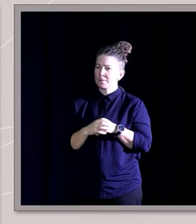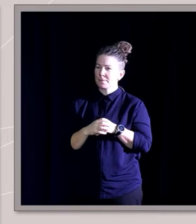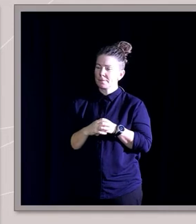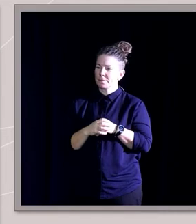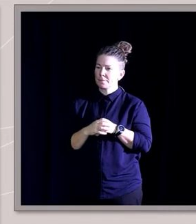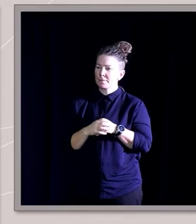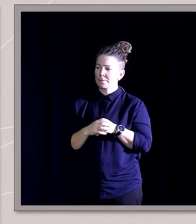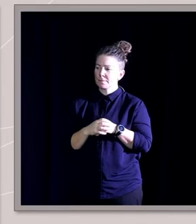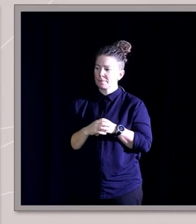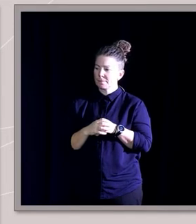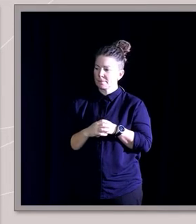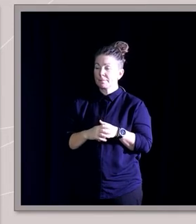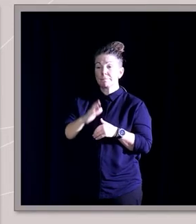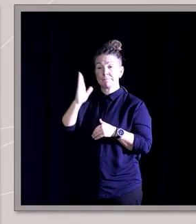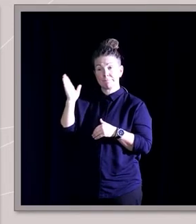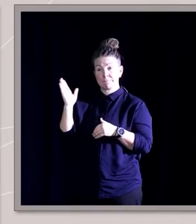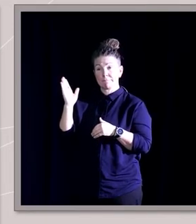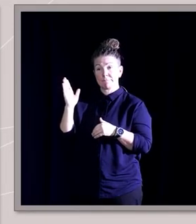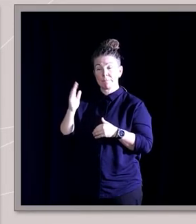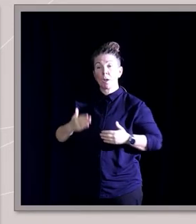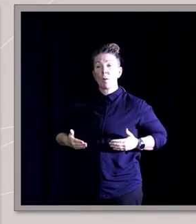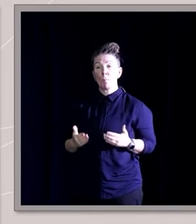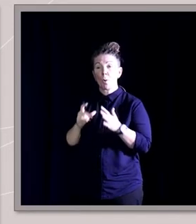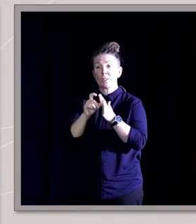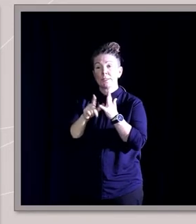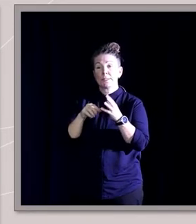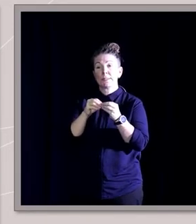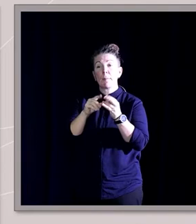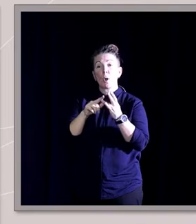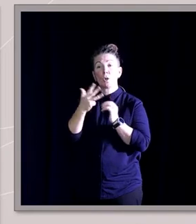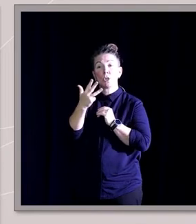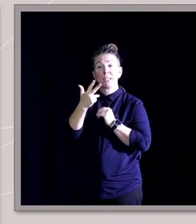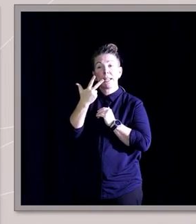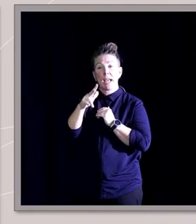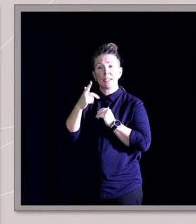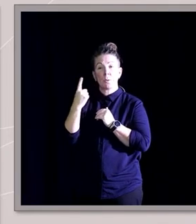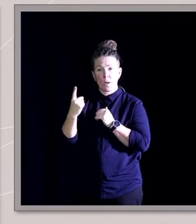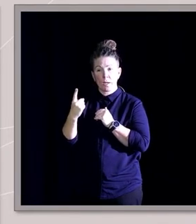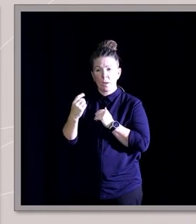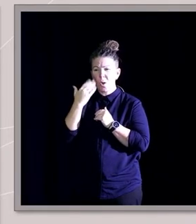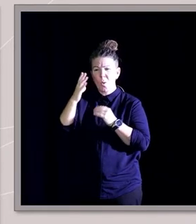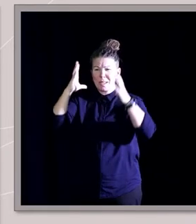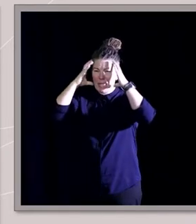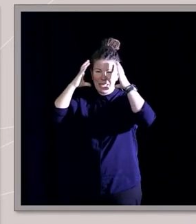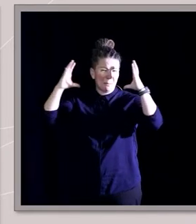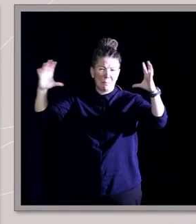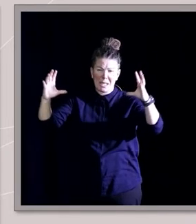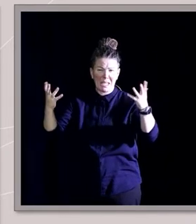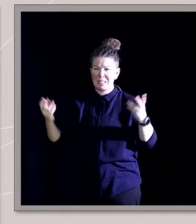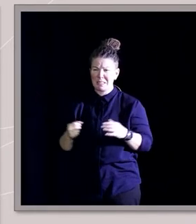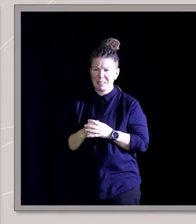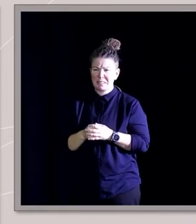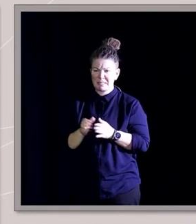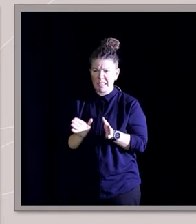So, this is where it all began. Born in Dubbo, 1981. I've always had a massive head, so once the doctor put away the